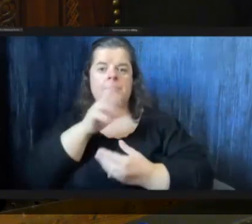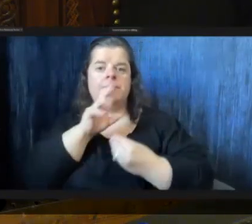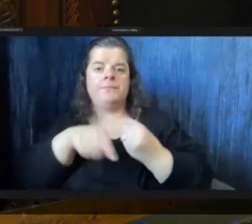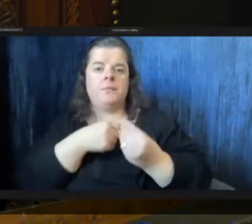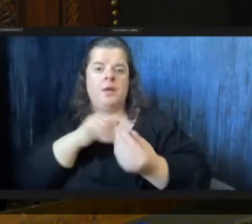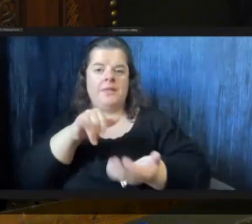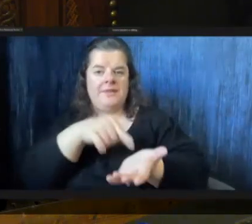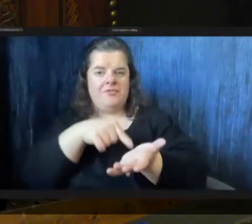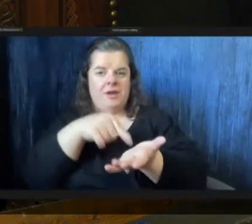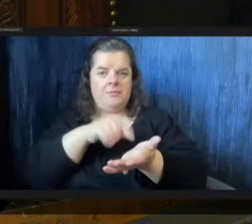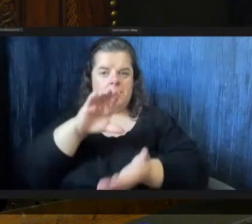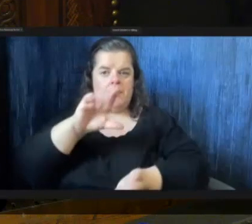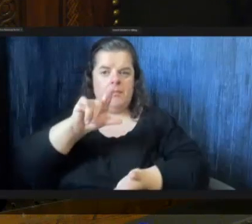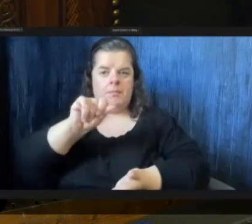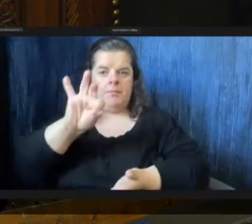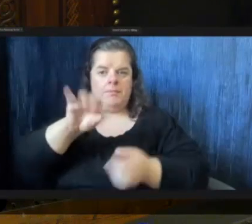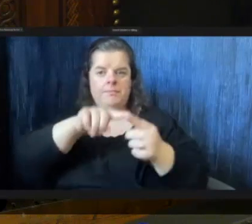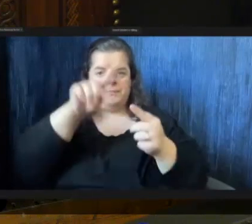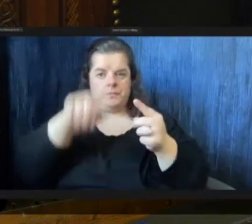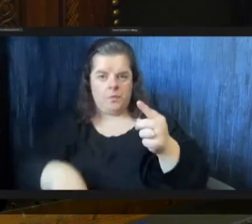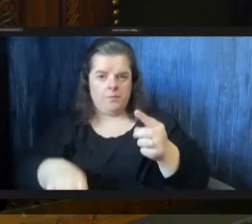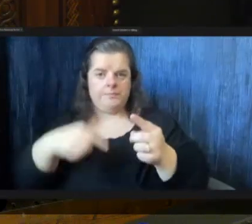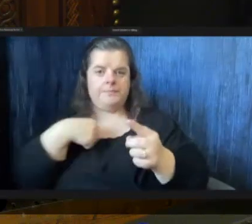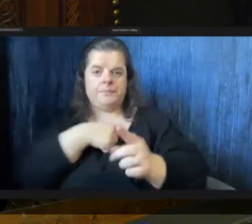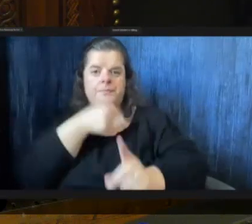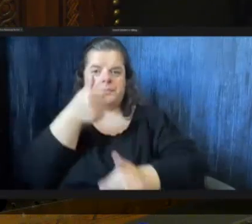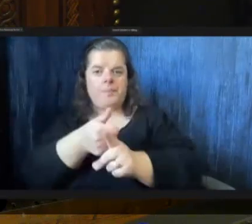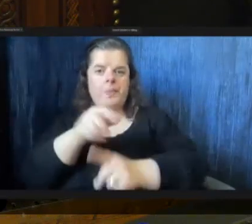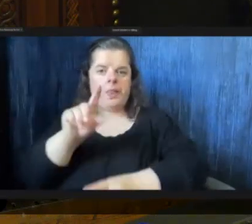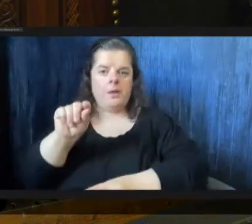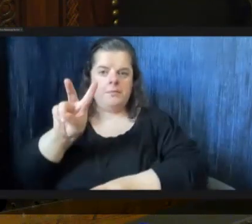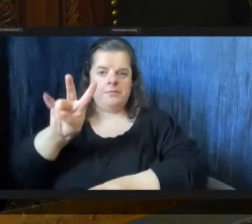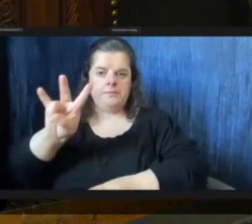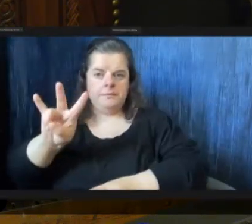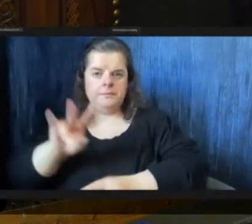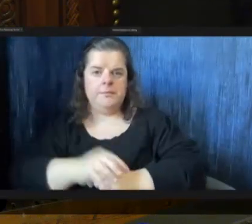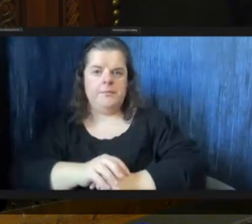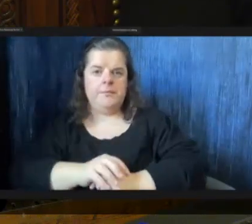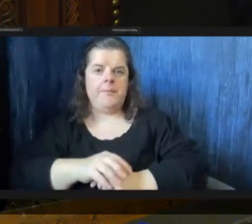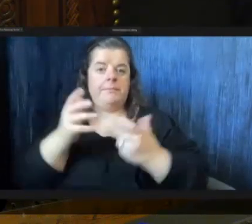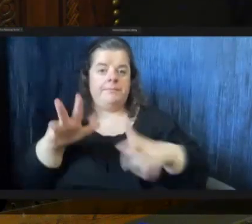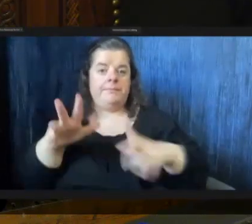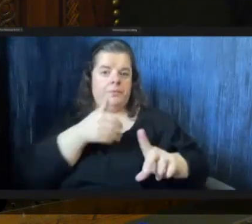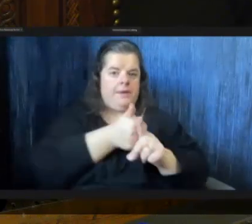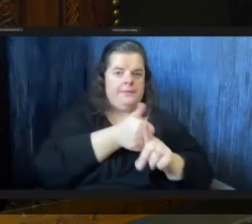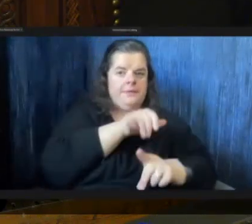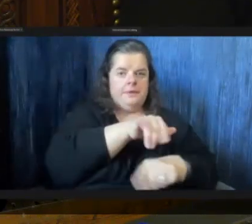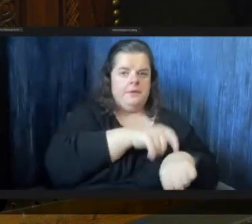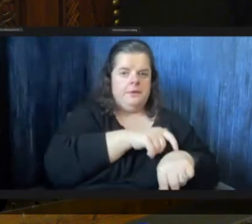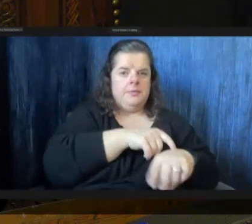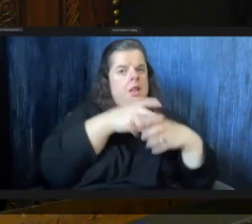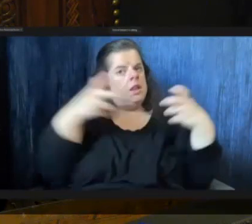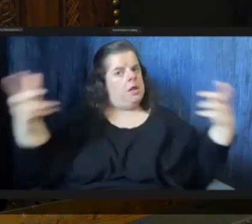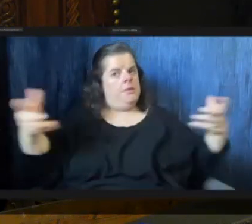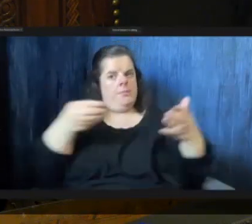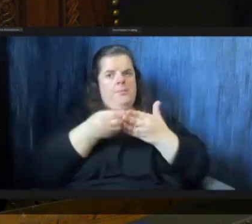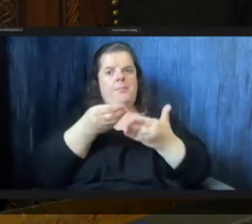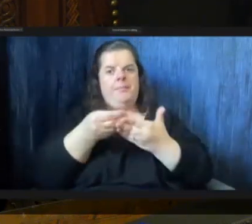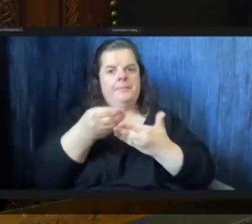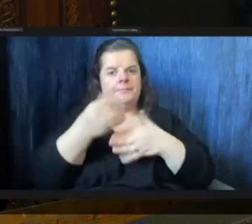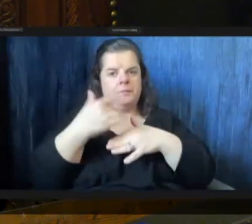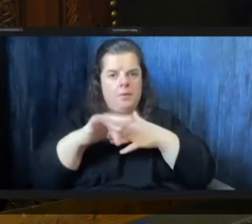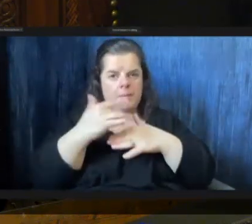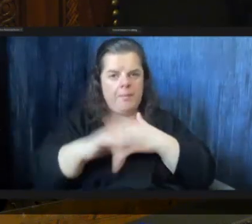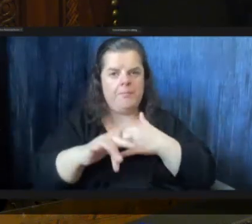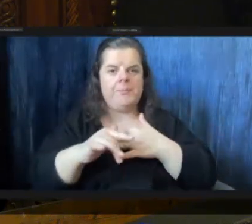that we hit in 2027 so um once we hit that there's a lot more funding that will